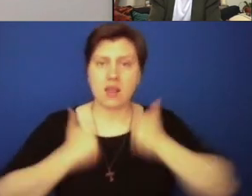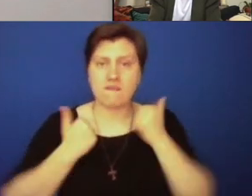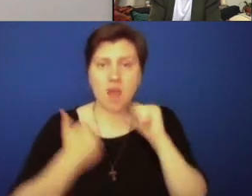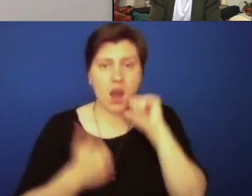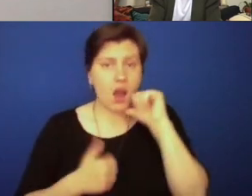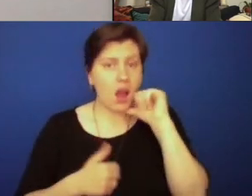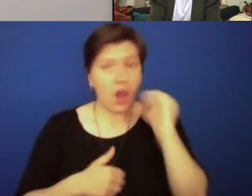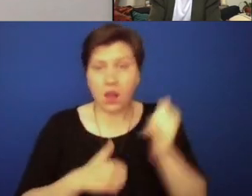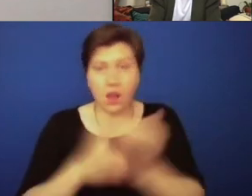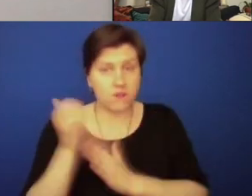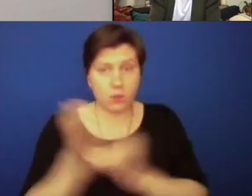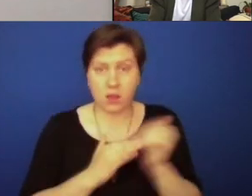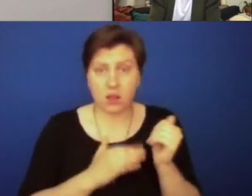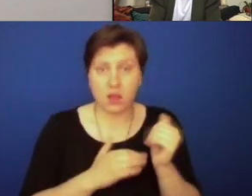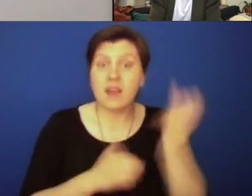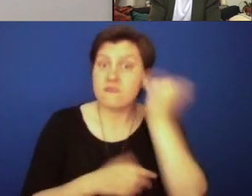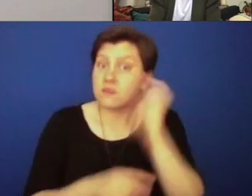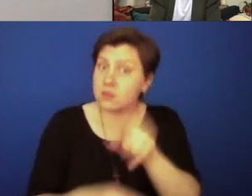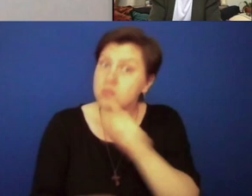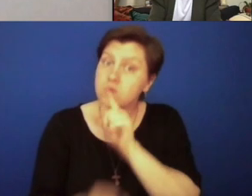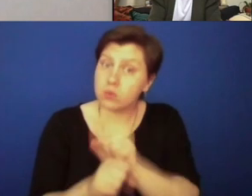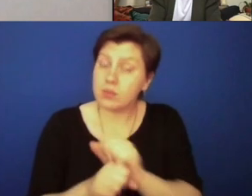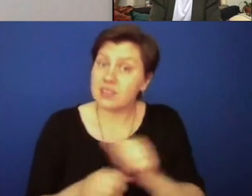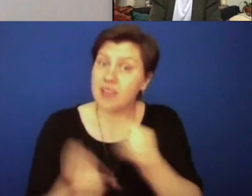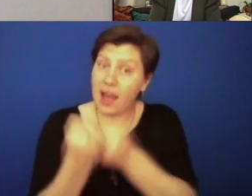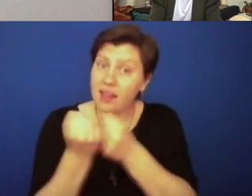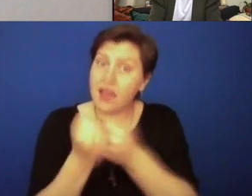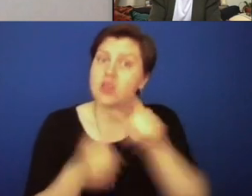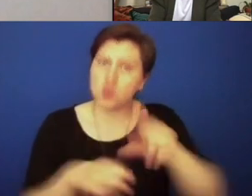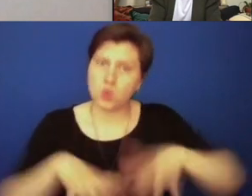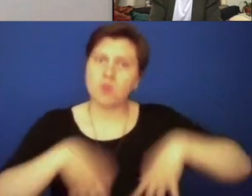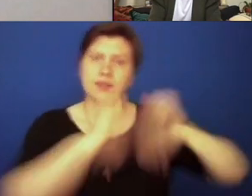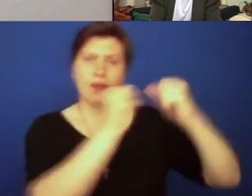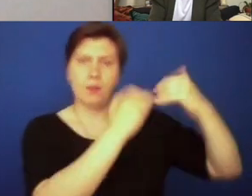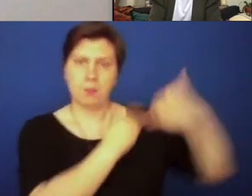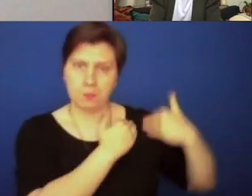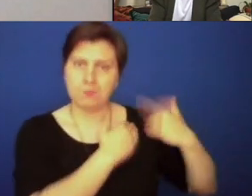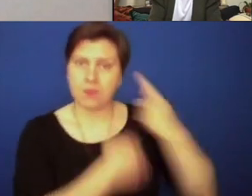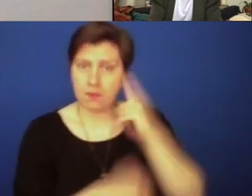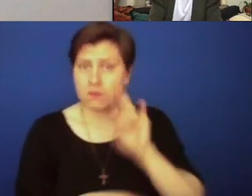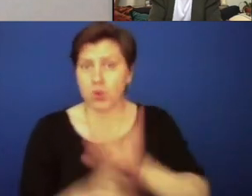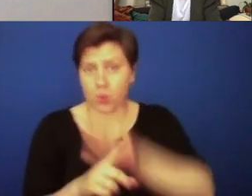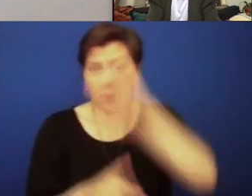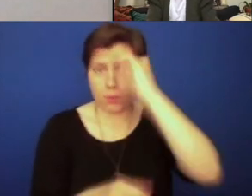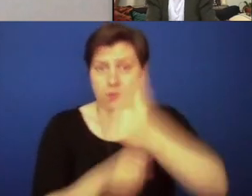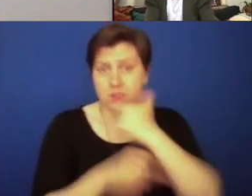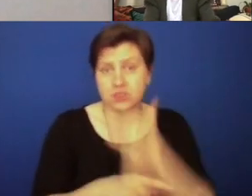discomfort. And if you truly are an ally, you take up that burden for your brothers and sisters.